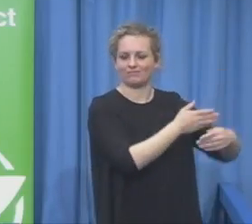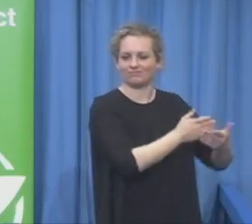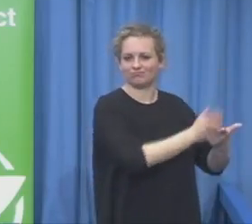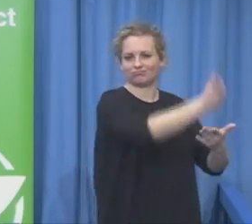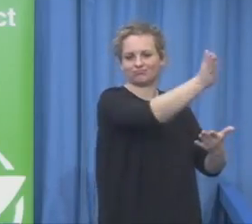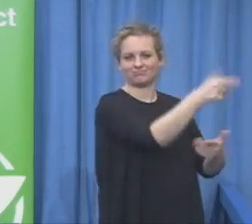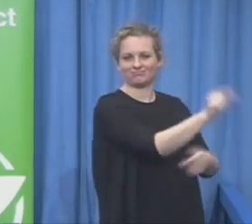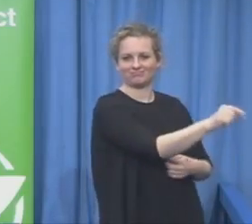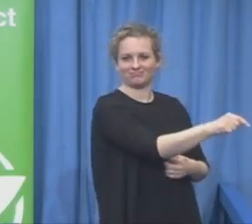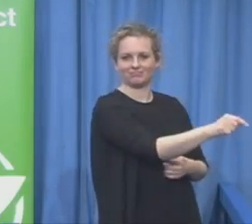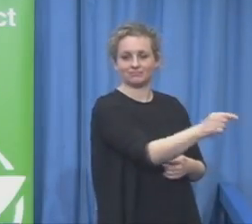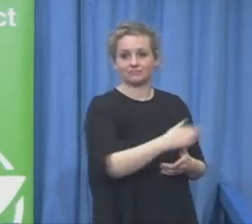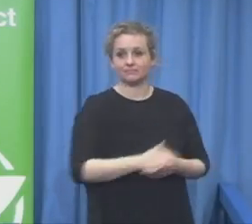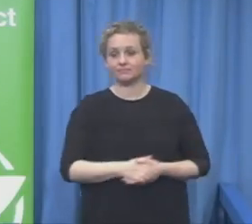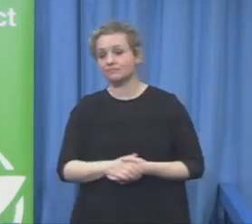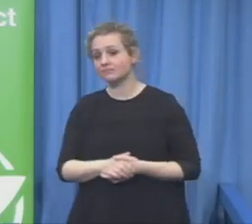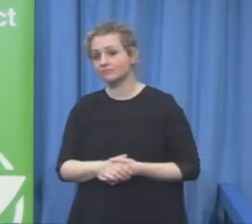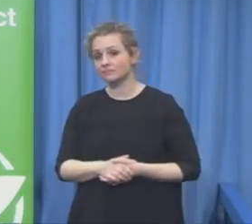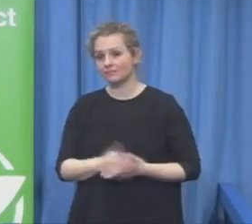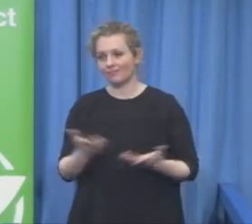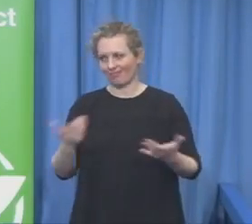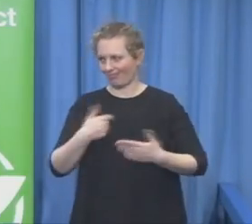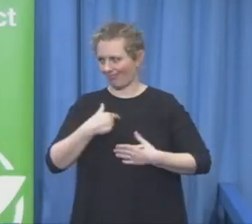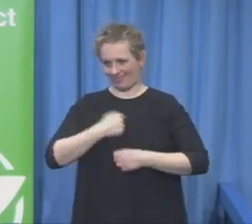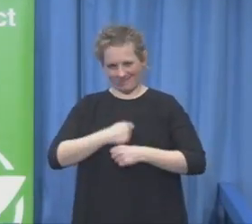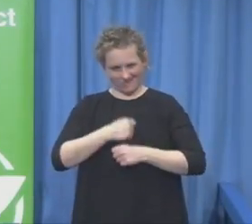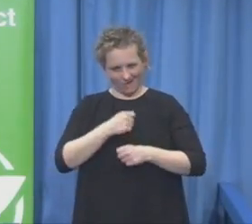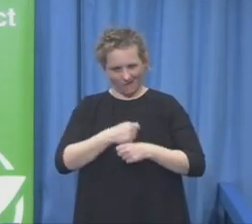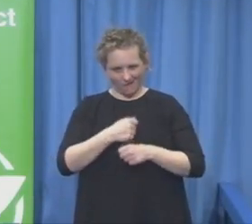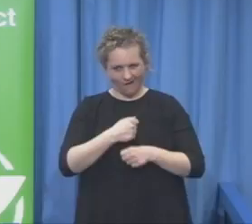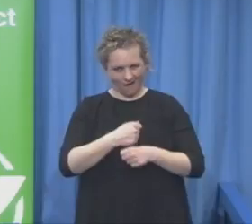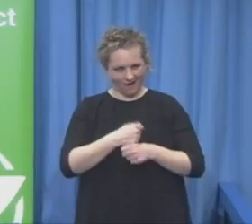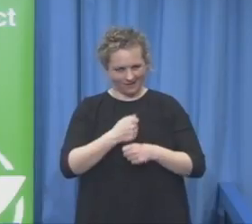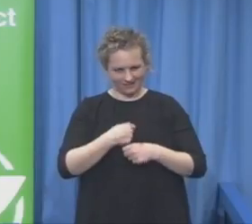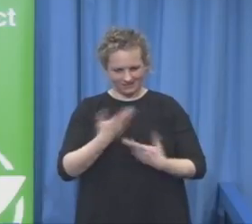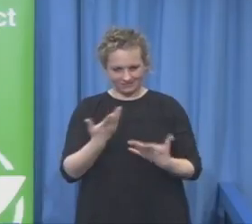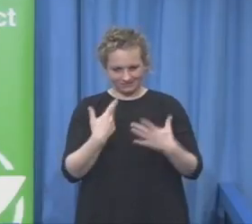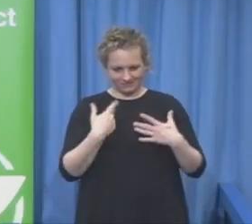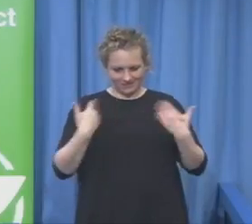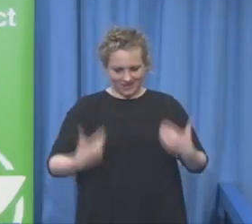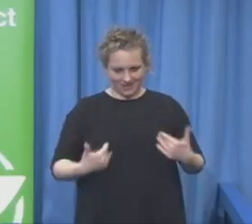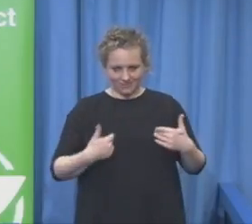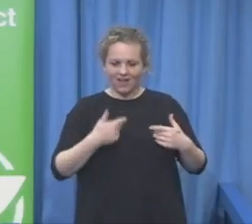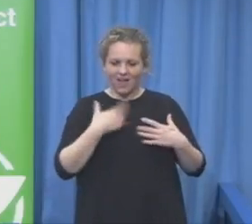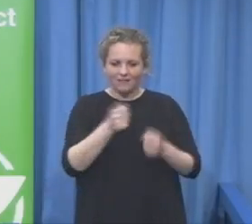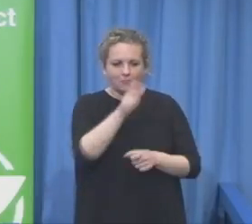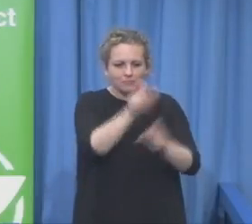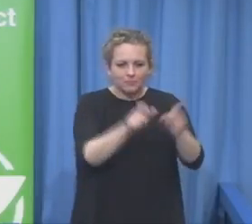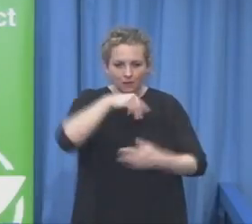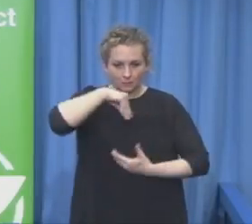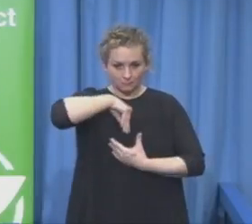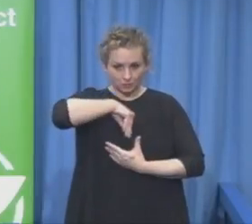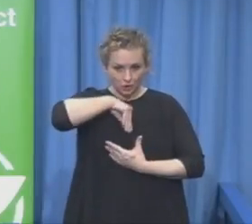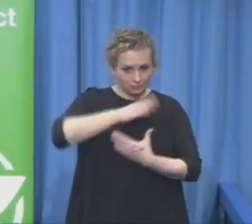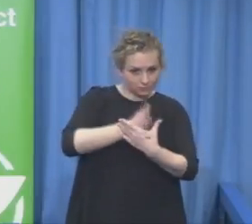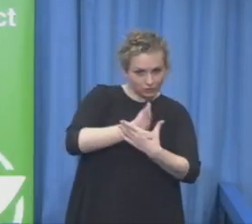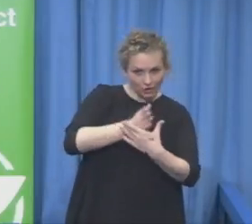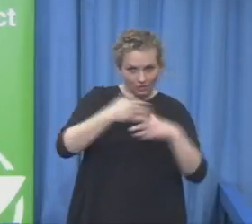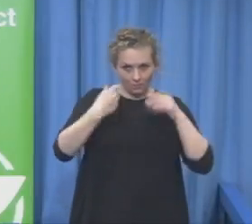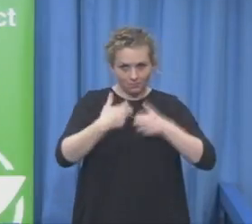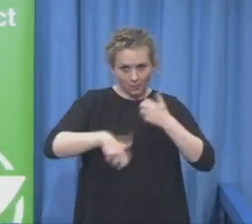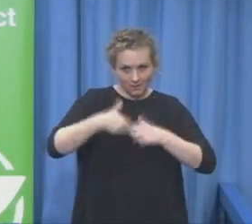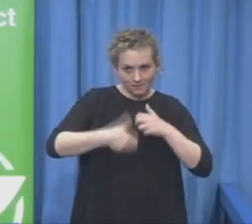is more a real job situation. And they experience this. And they are there and they are offered